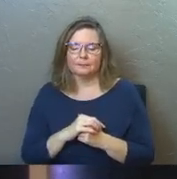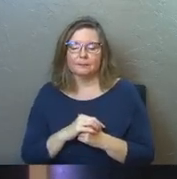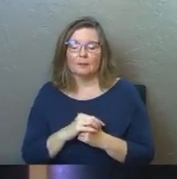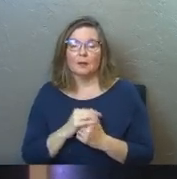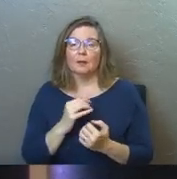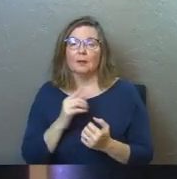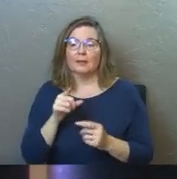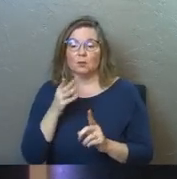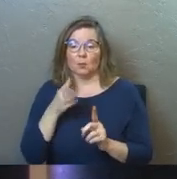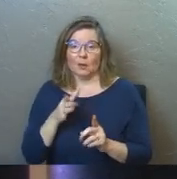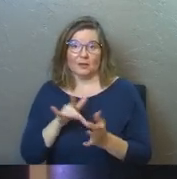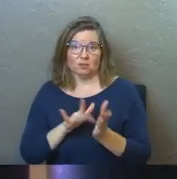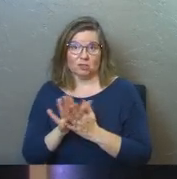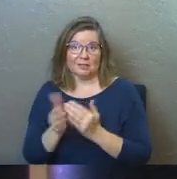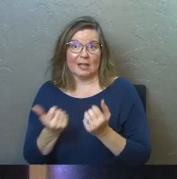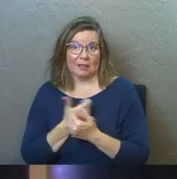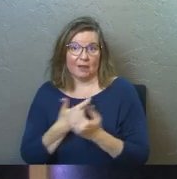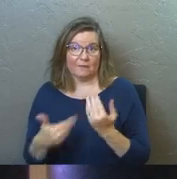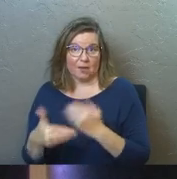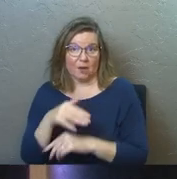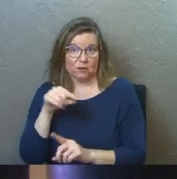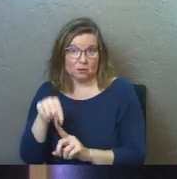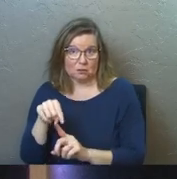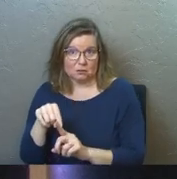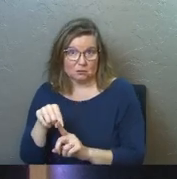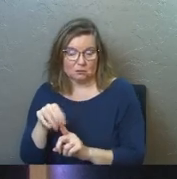Love covers. This is the way of Jesus. Love covers.